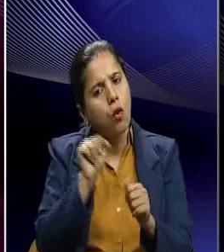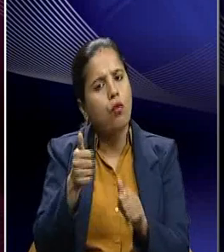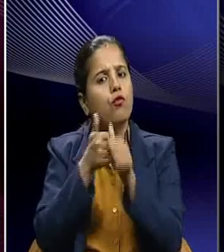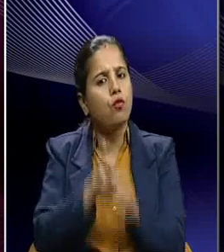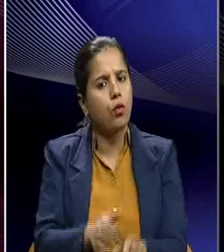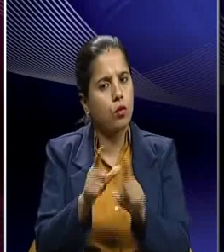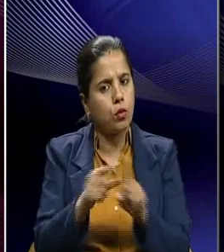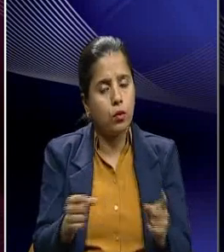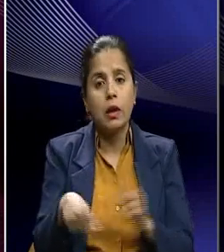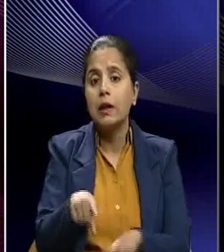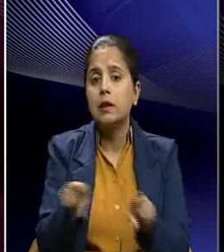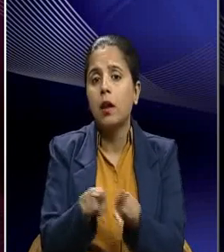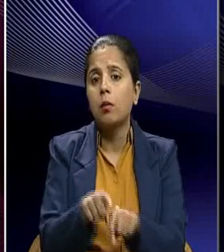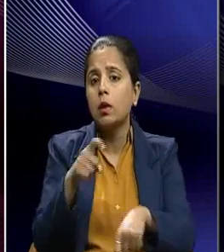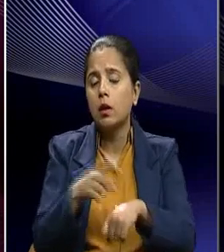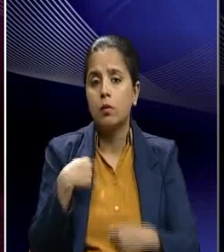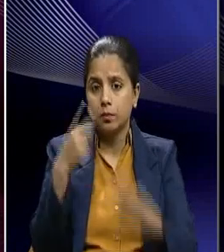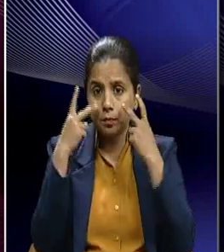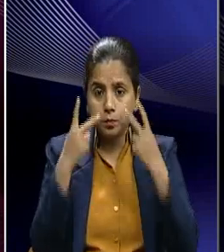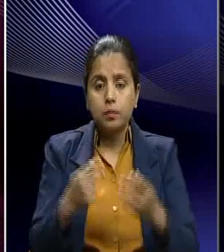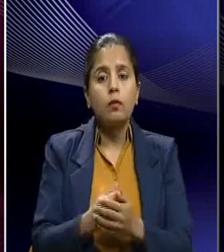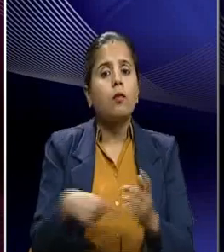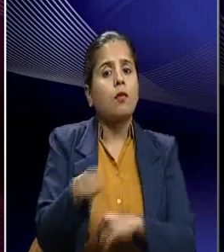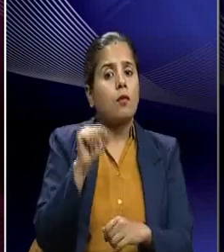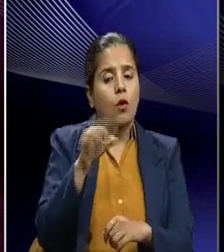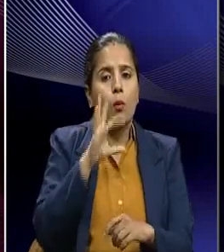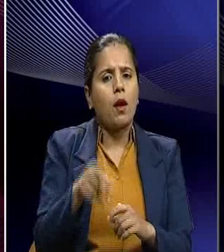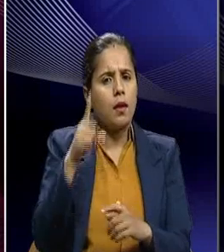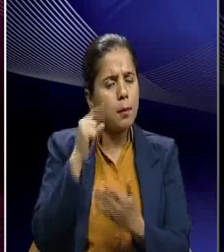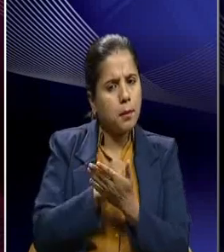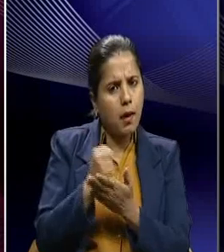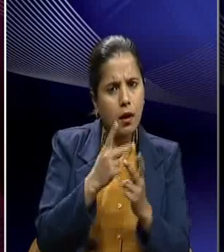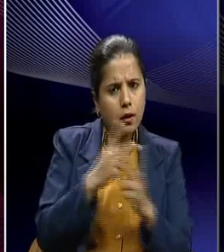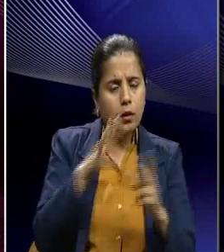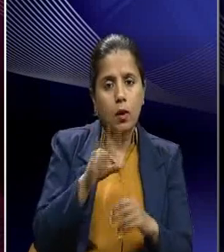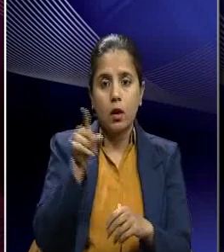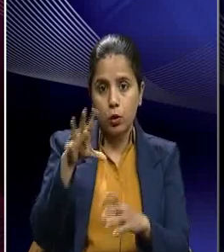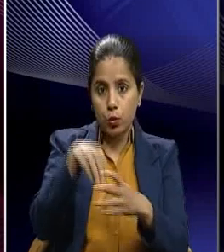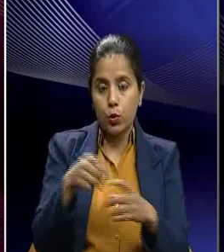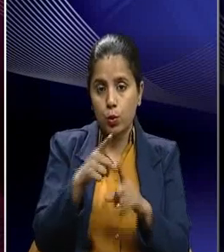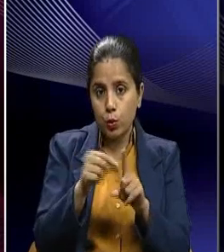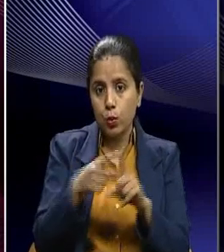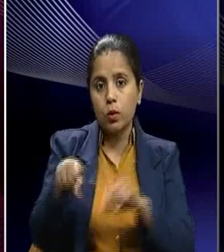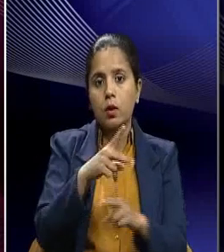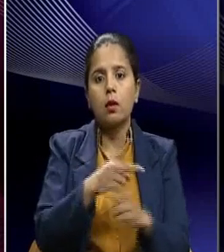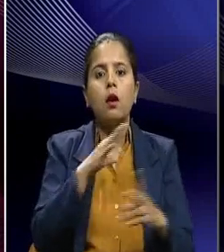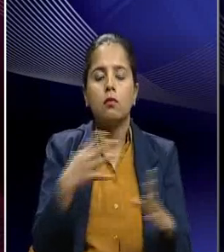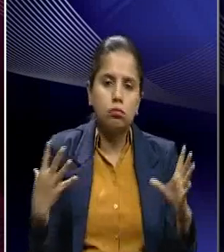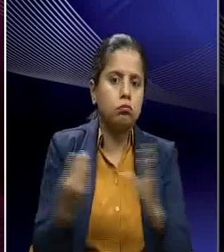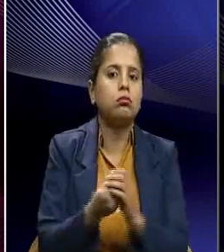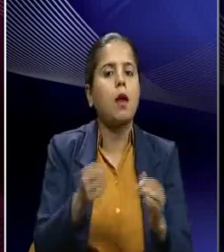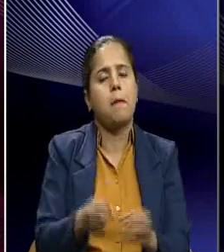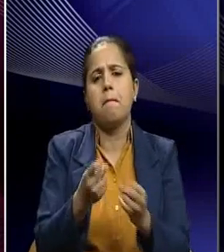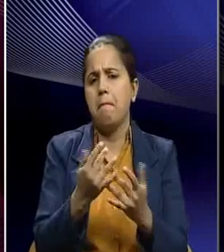And at the same time the kind of practicality which was employed by him in terms of bringing together so